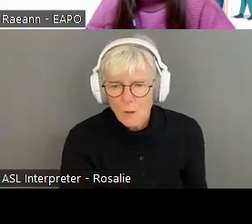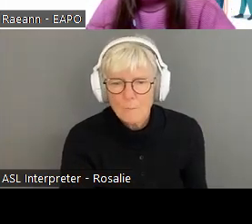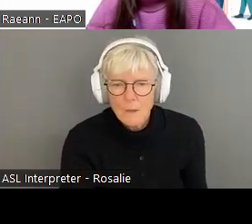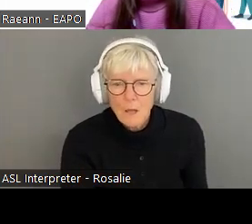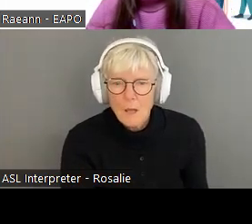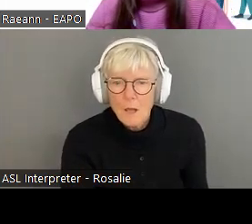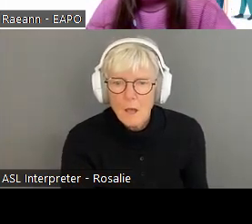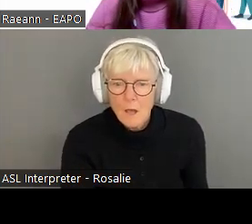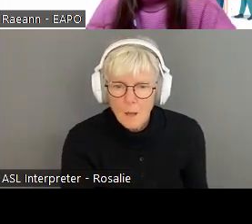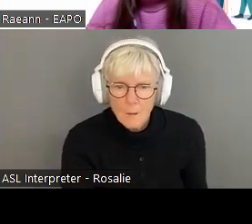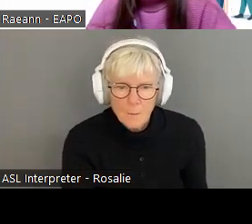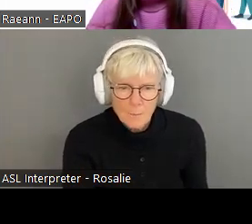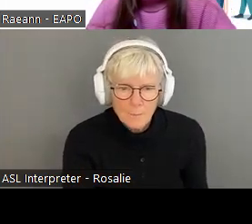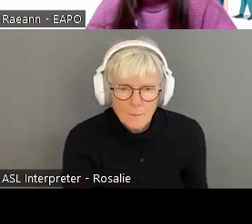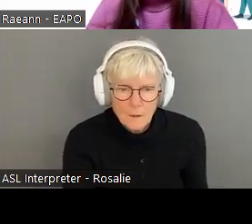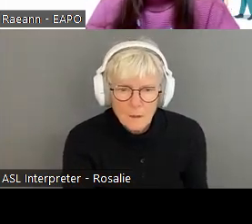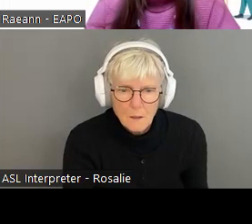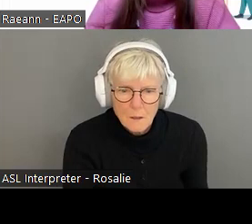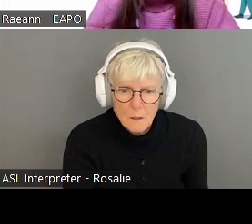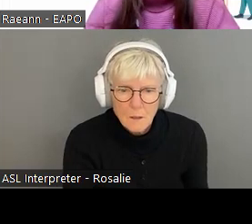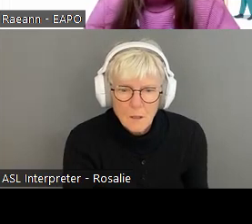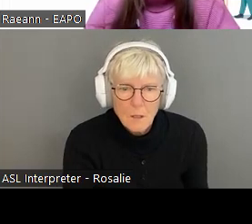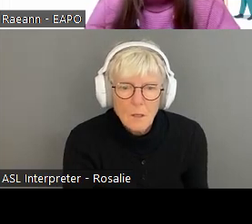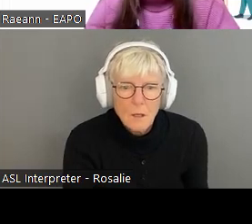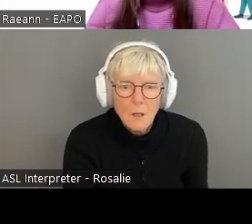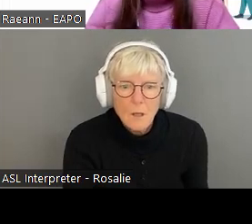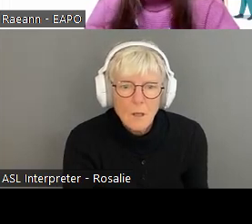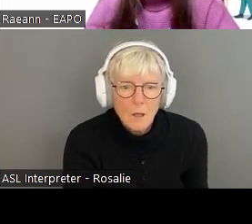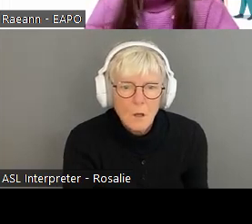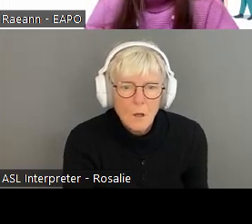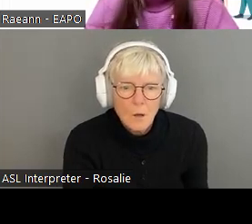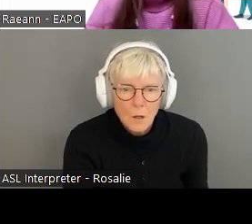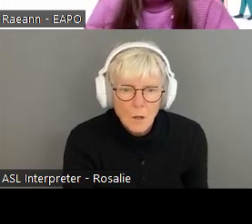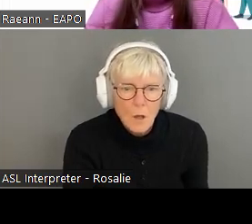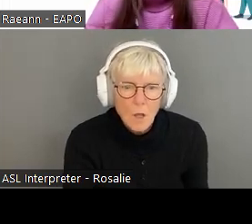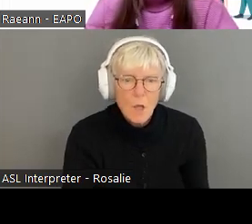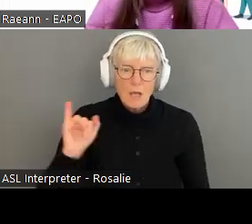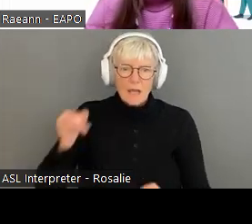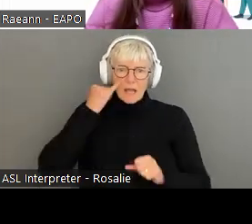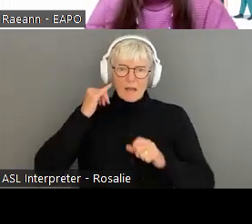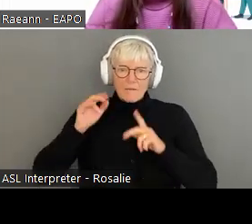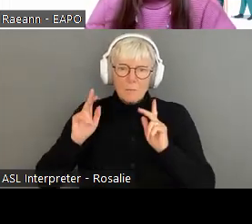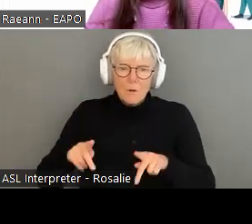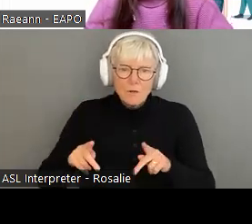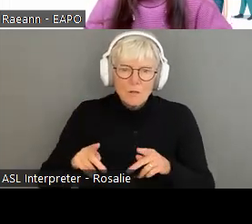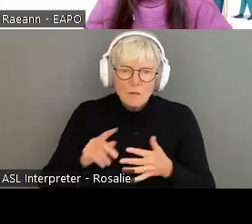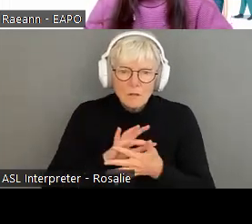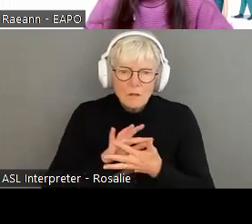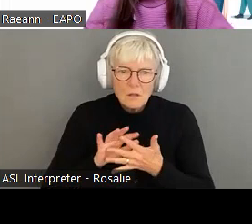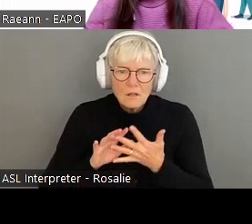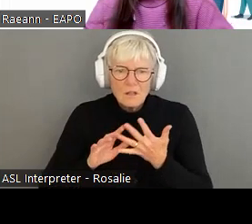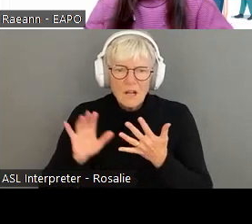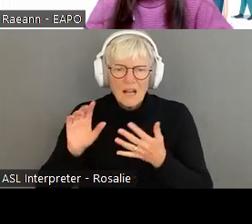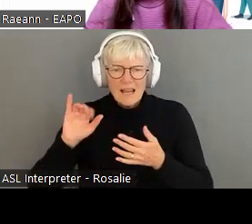Uh, do you know what? I would love to answer that, but I think that's more of a question for this TRN. I Right. Yeah. It sounds like more of a,